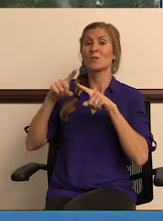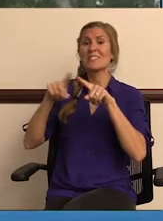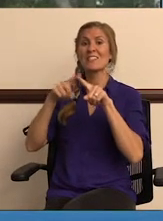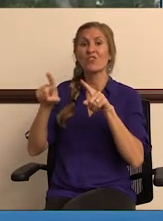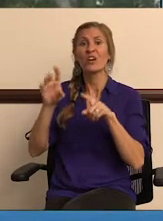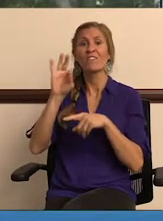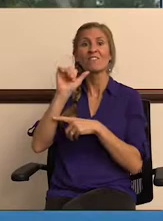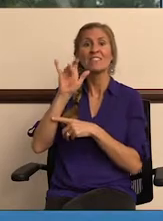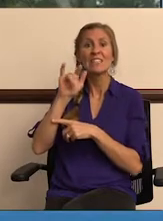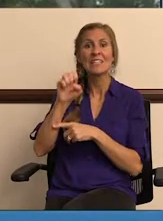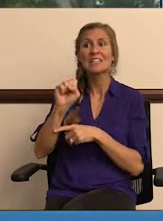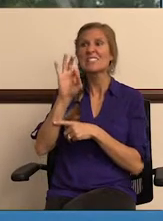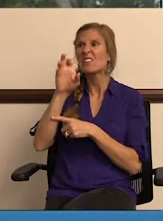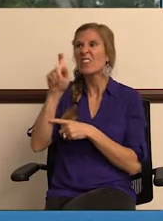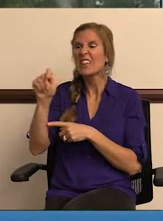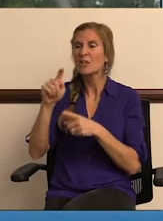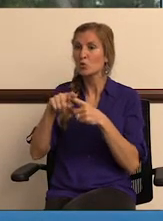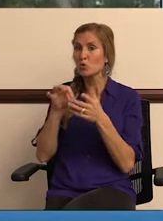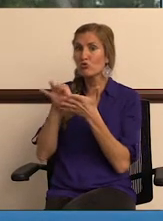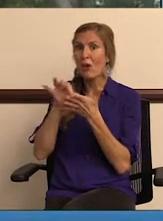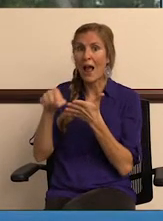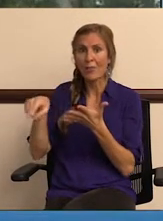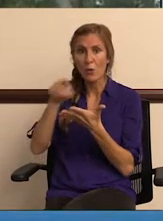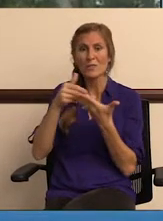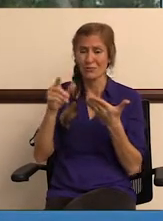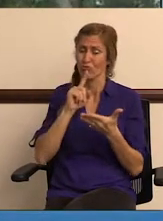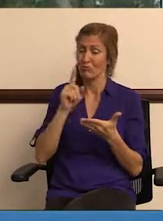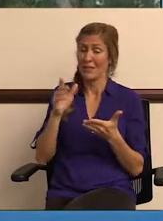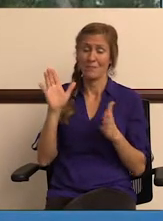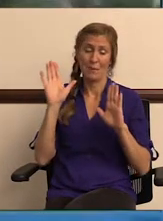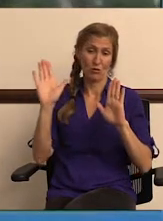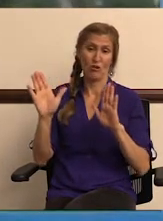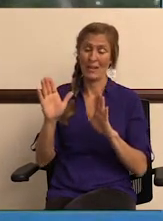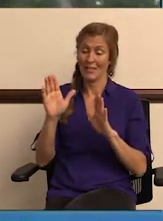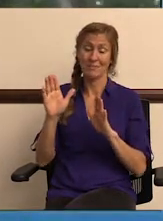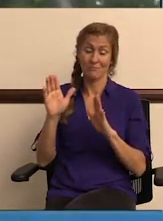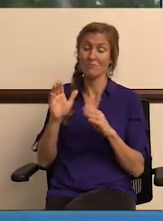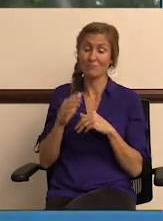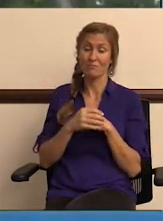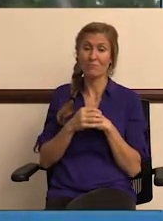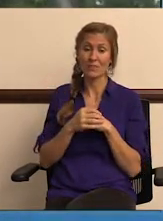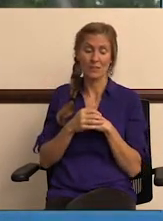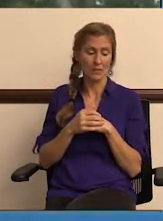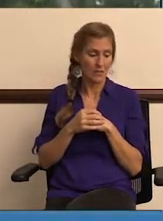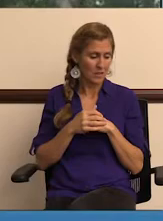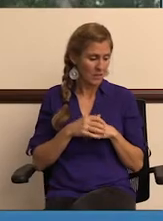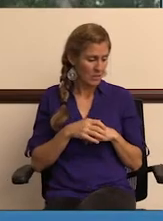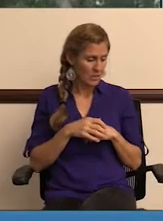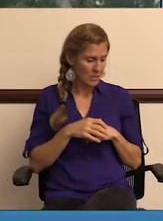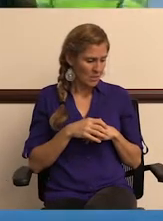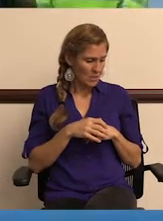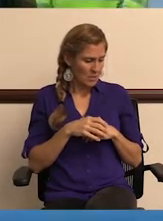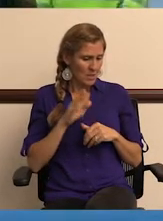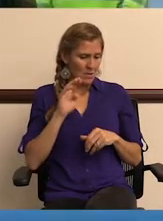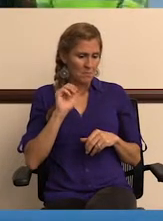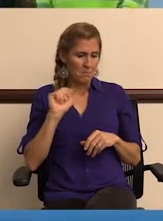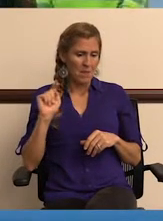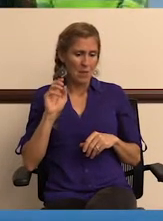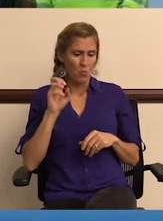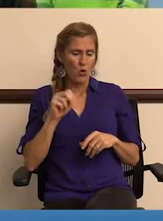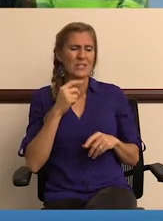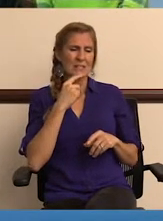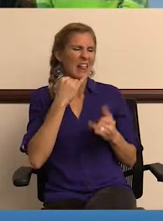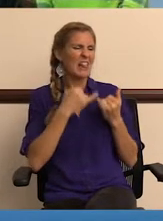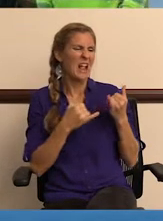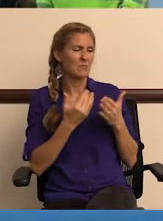it into the facilities and into fleet and starting to track all that stuff. So it's been great. It's a big asset. And just